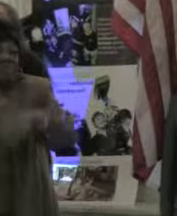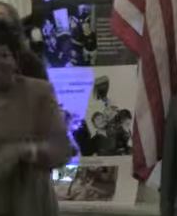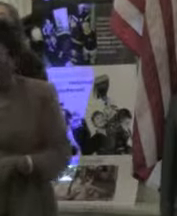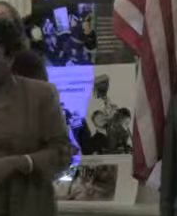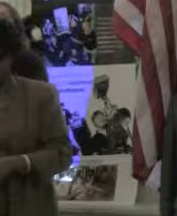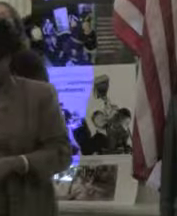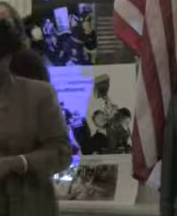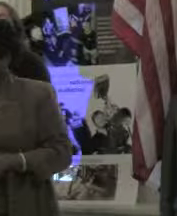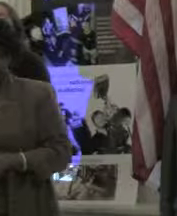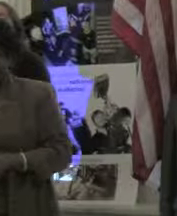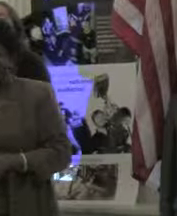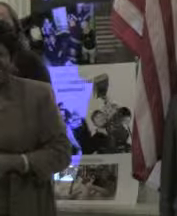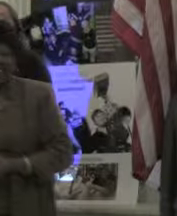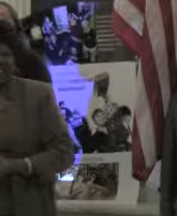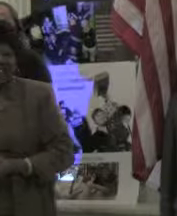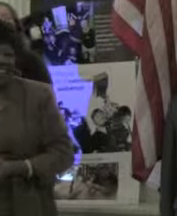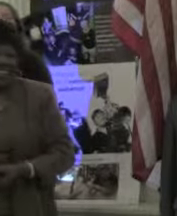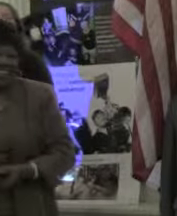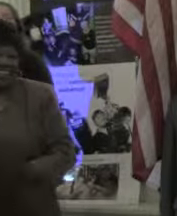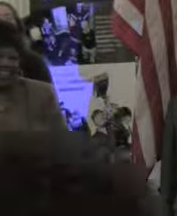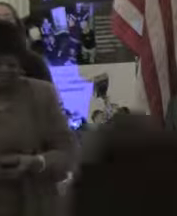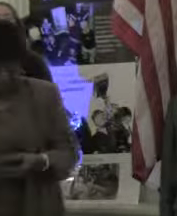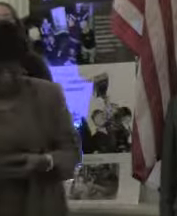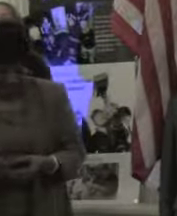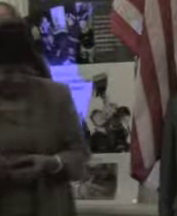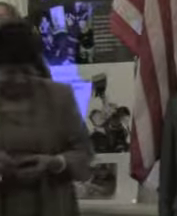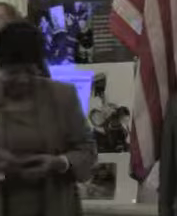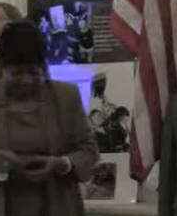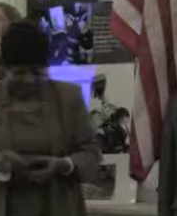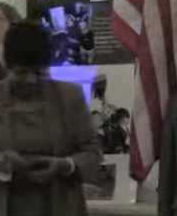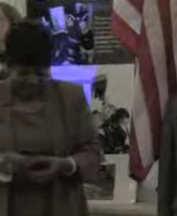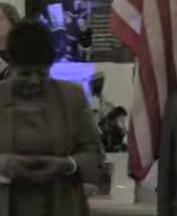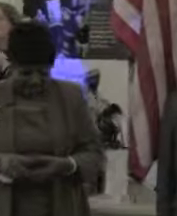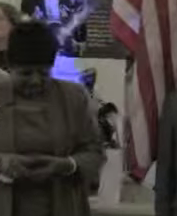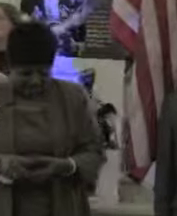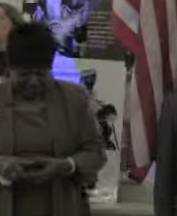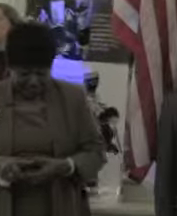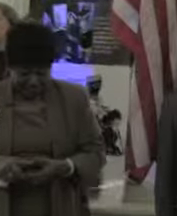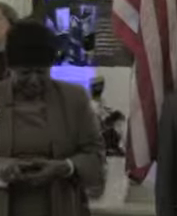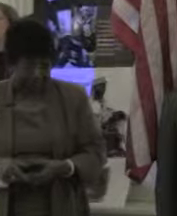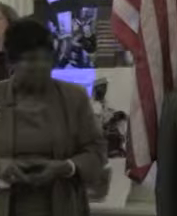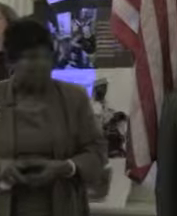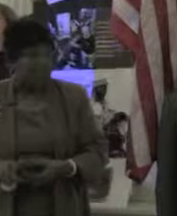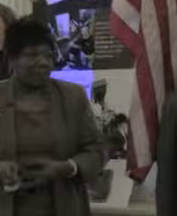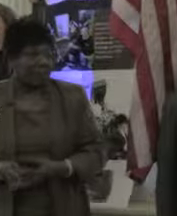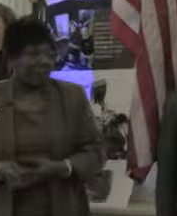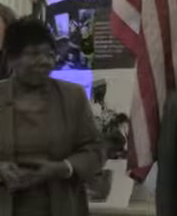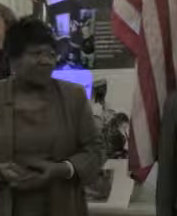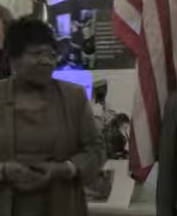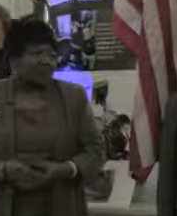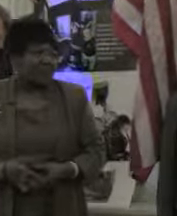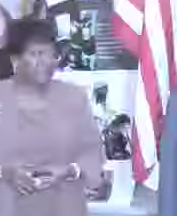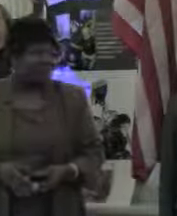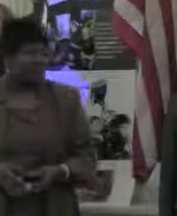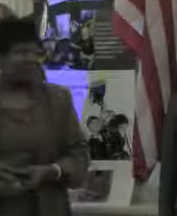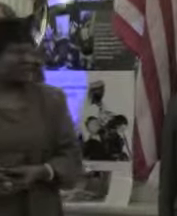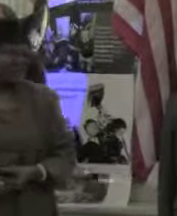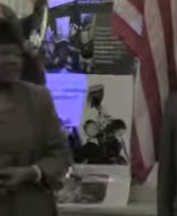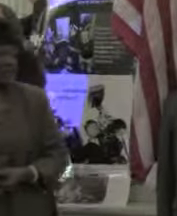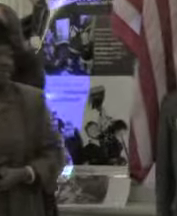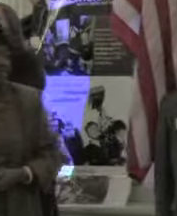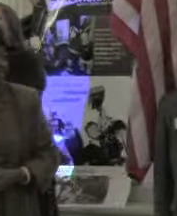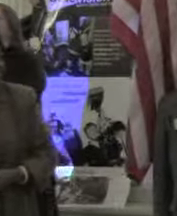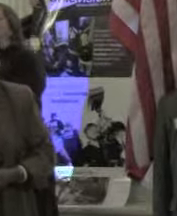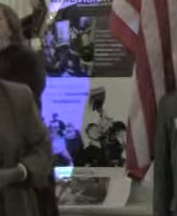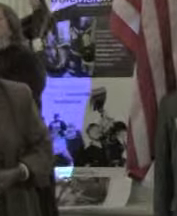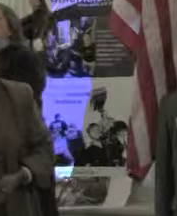to you representative Senator. So thank you very much. Thank you to the ARCA of Massachusetts, Leo Sarkisian, and also to